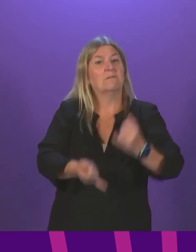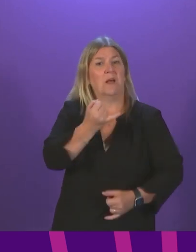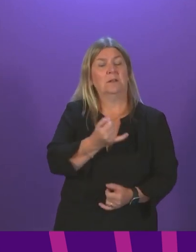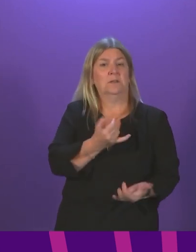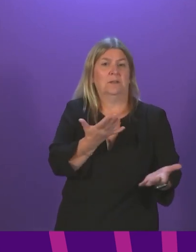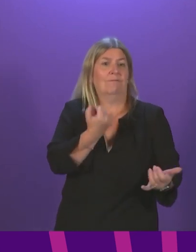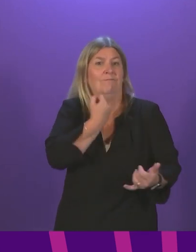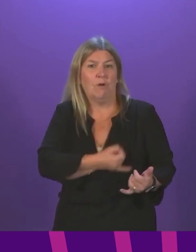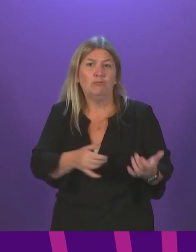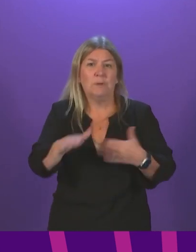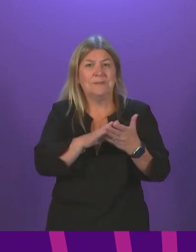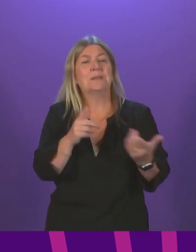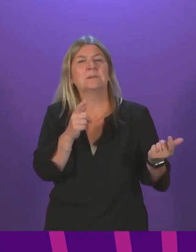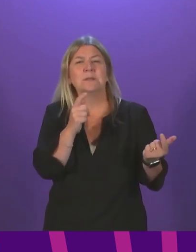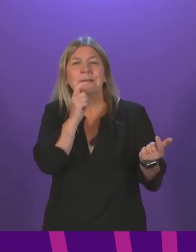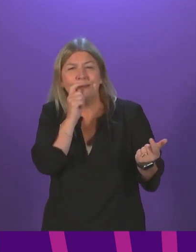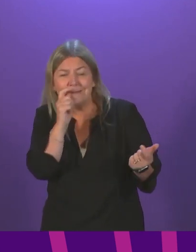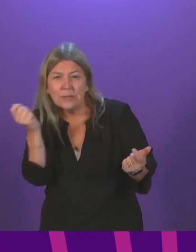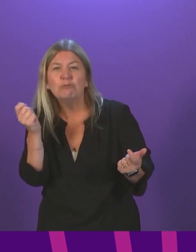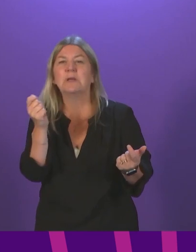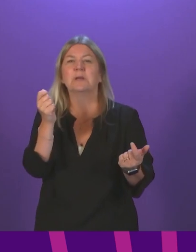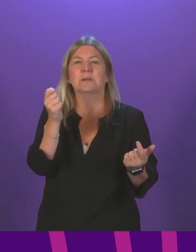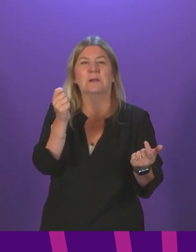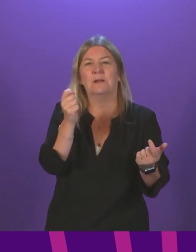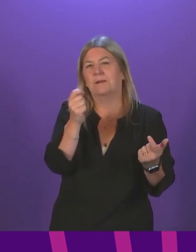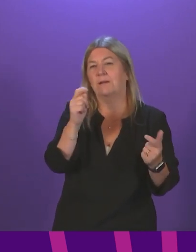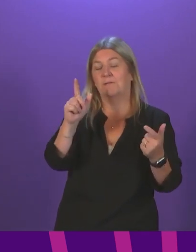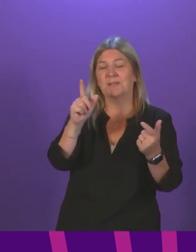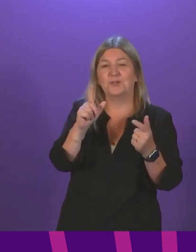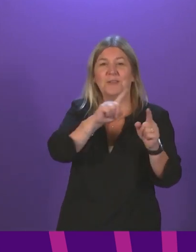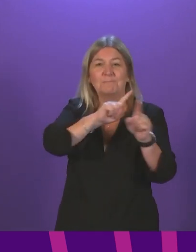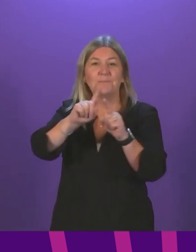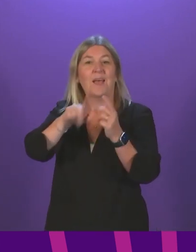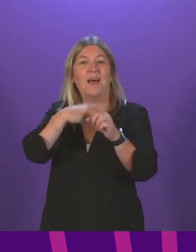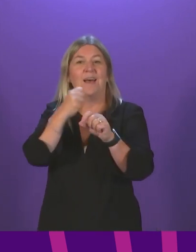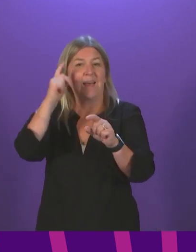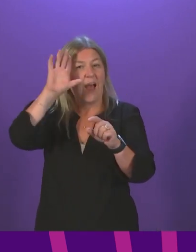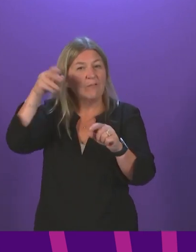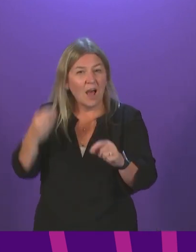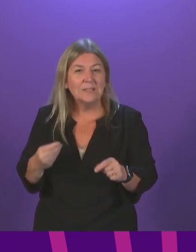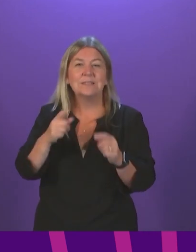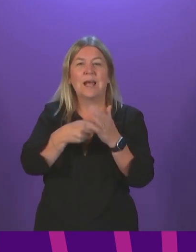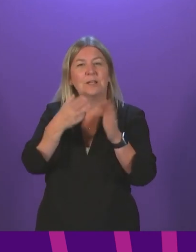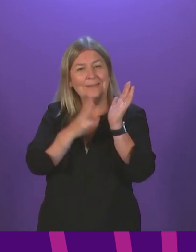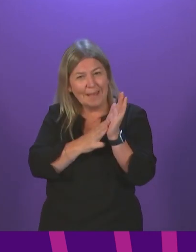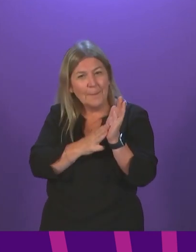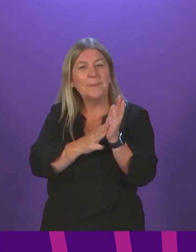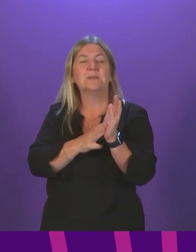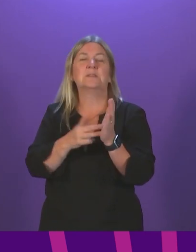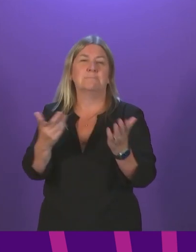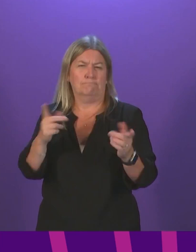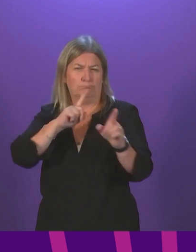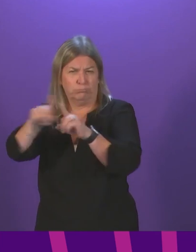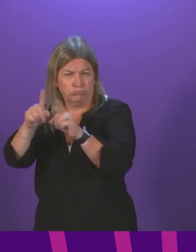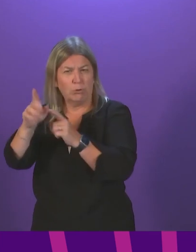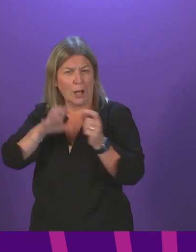such as Syria, Yemen, Somalia, South Sudan and Afghanistan. Maurice Golden, to be followed by Colin Smith. Thank you, Presiding